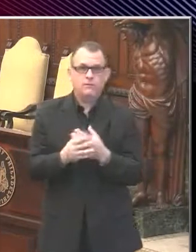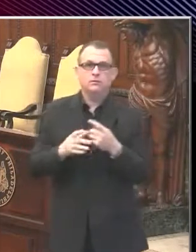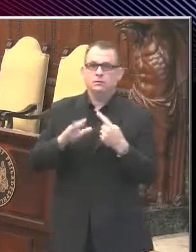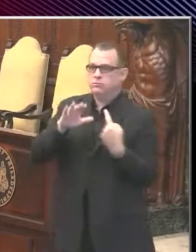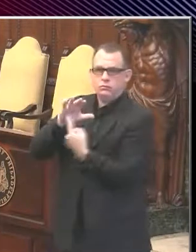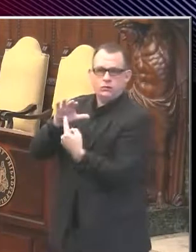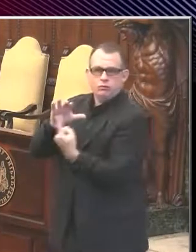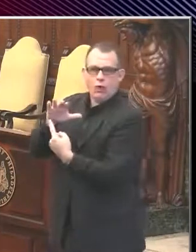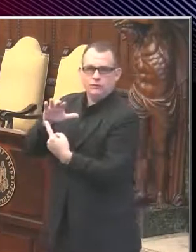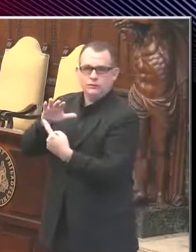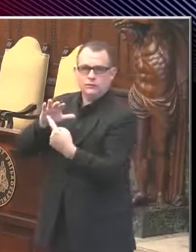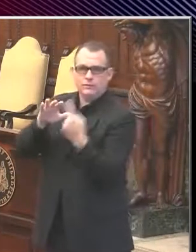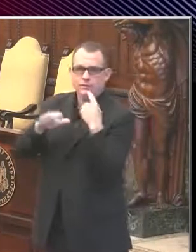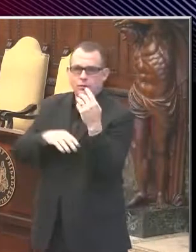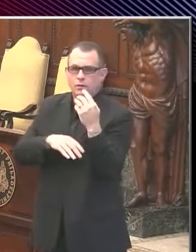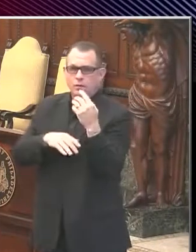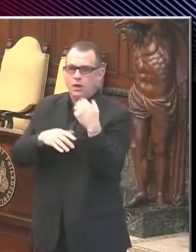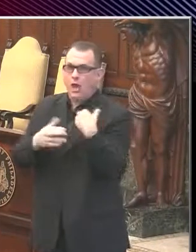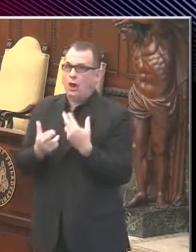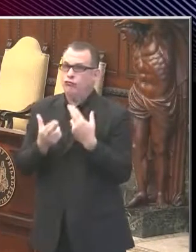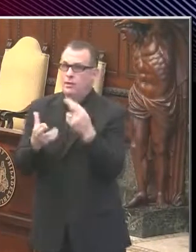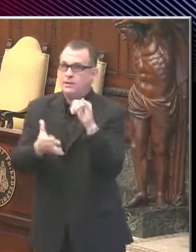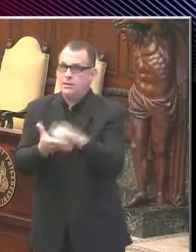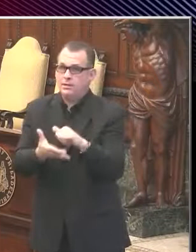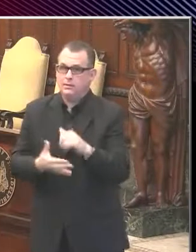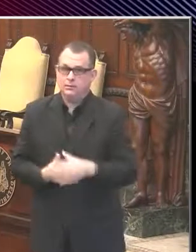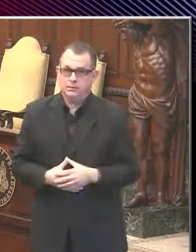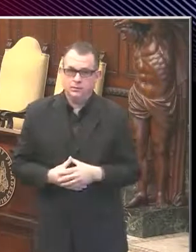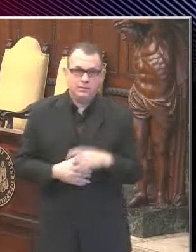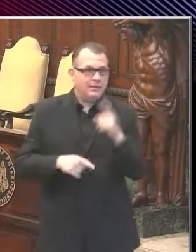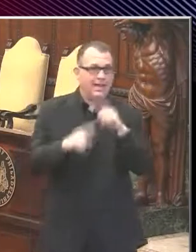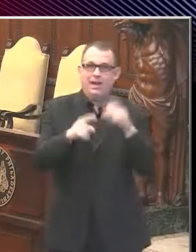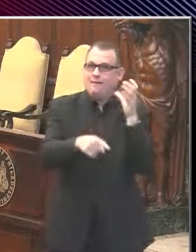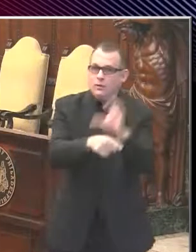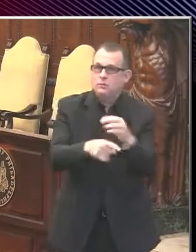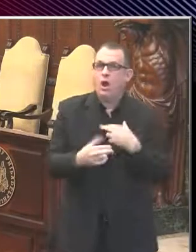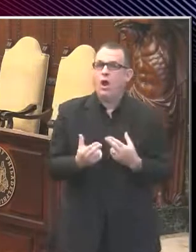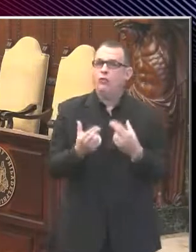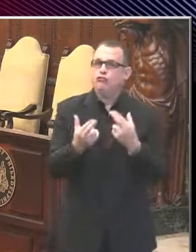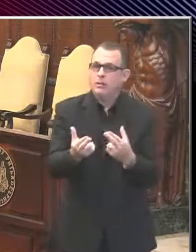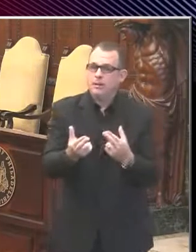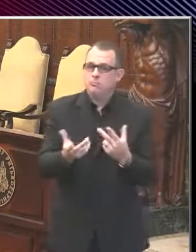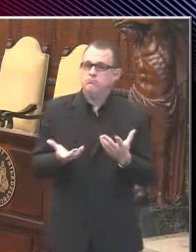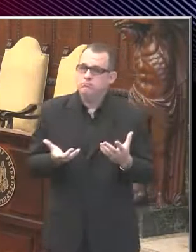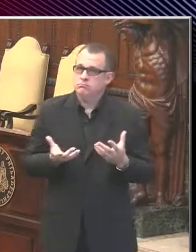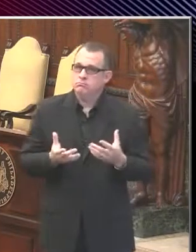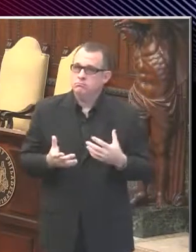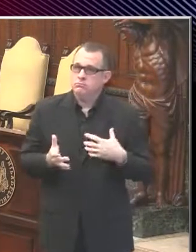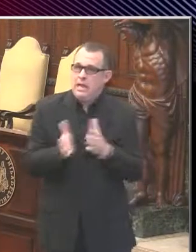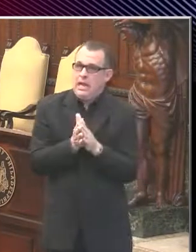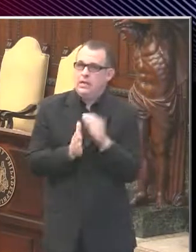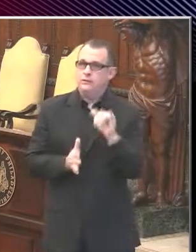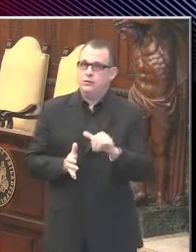enforce. We don't know when people cross the border. We are requesting that to try to limit as much as possible the infection from getting in the city.